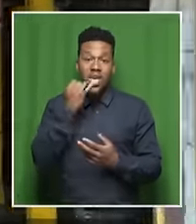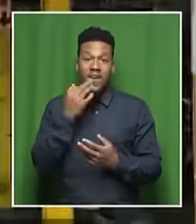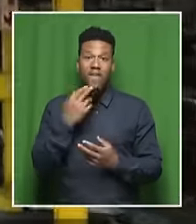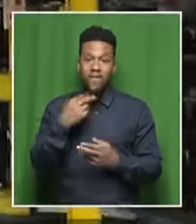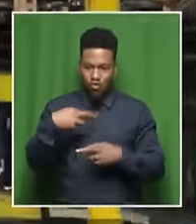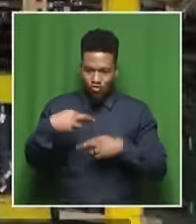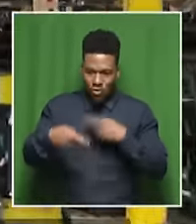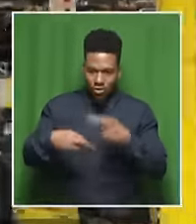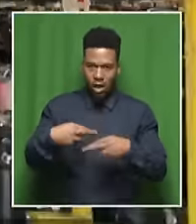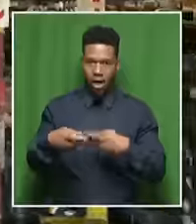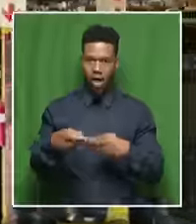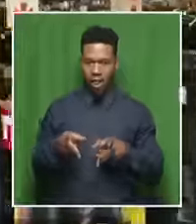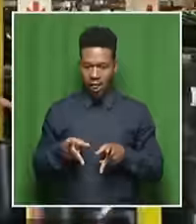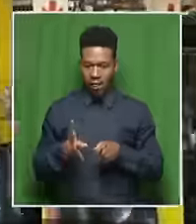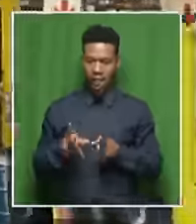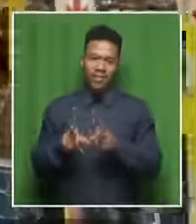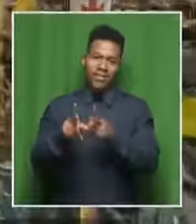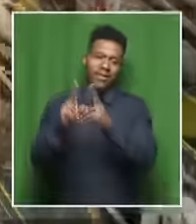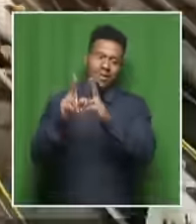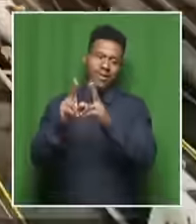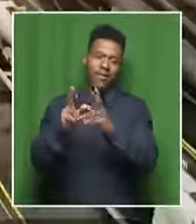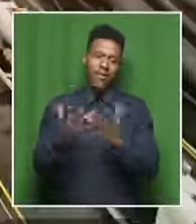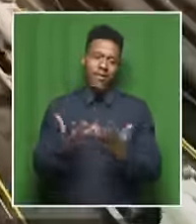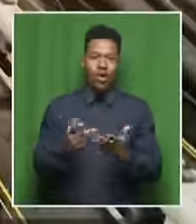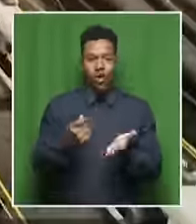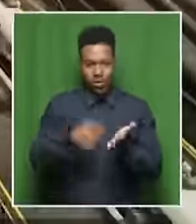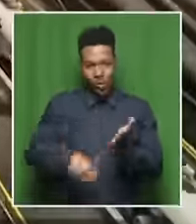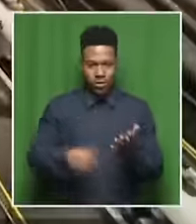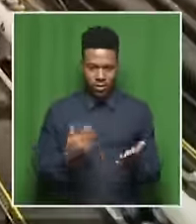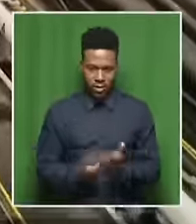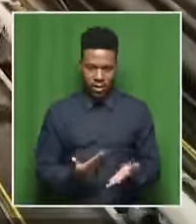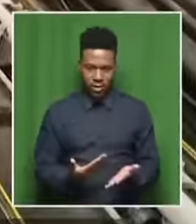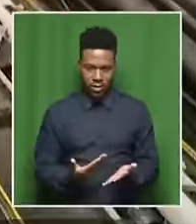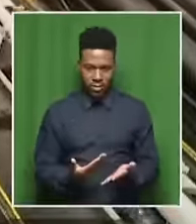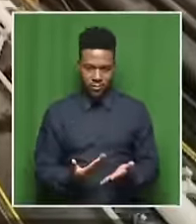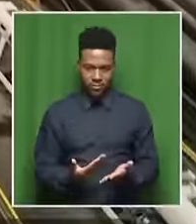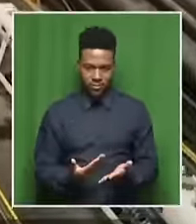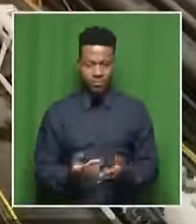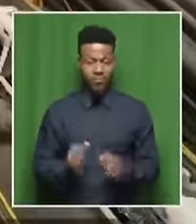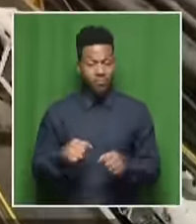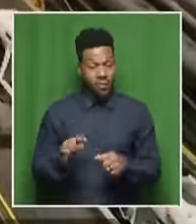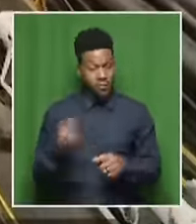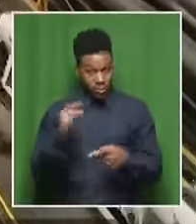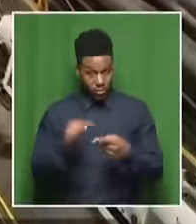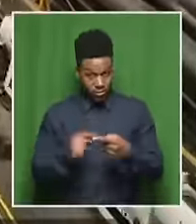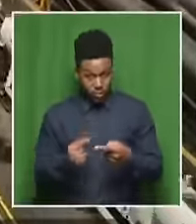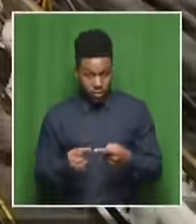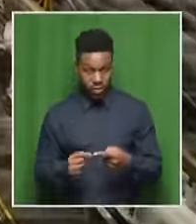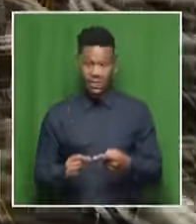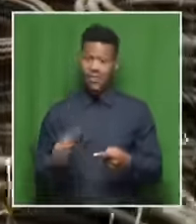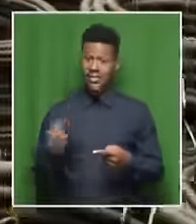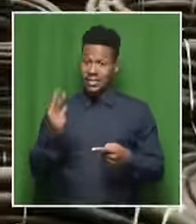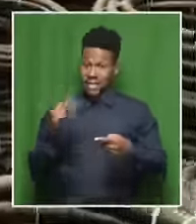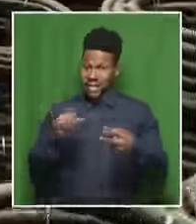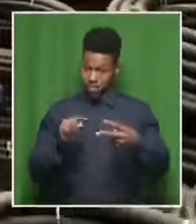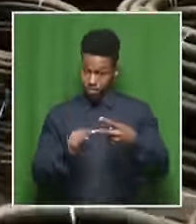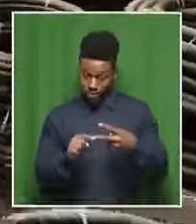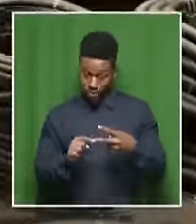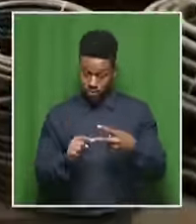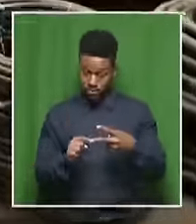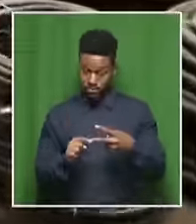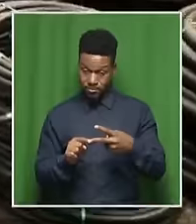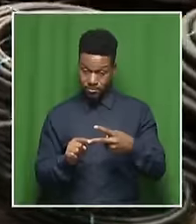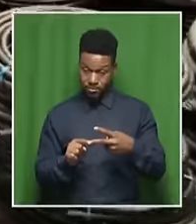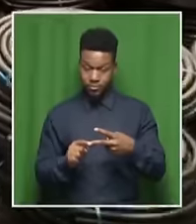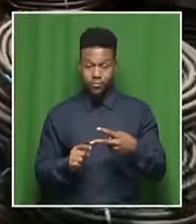as a business. So the investment case is very, very strong. That's the first point. And then the second point relates